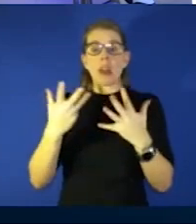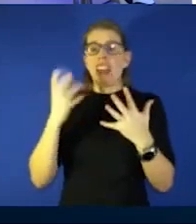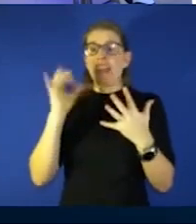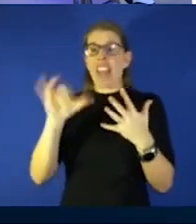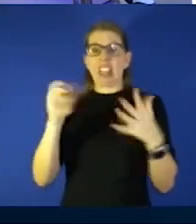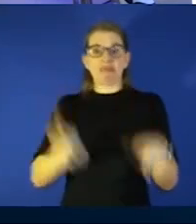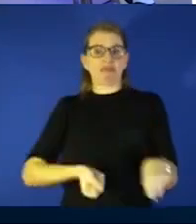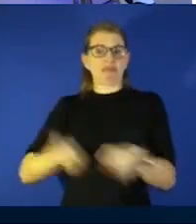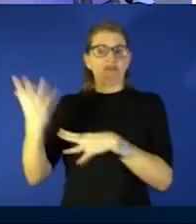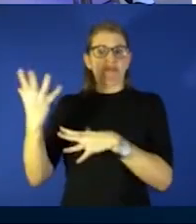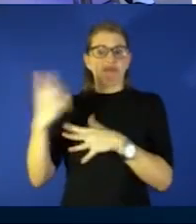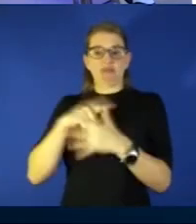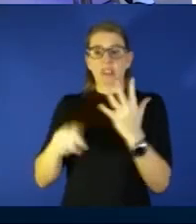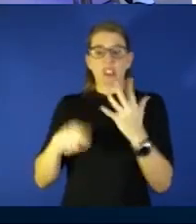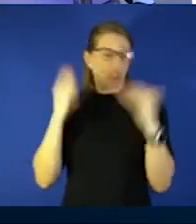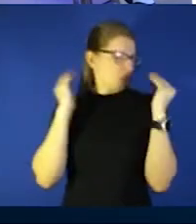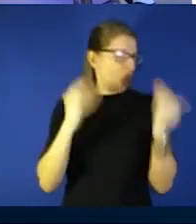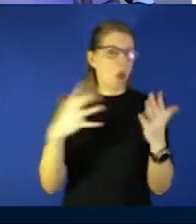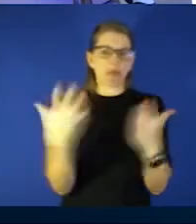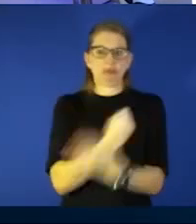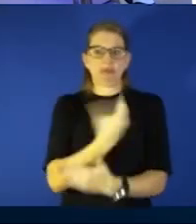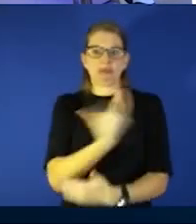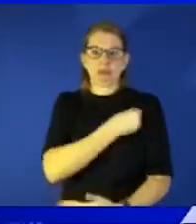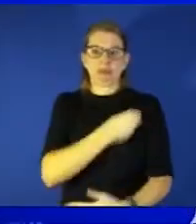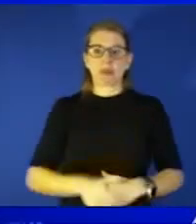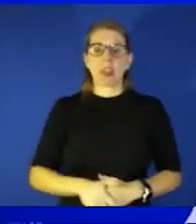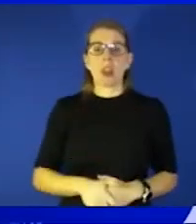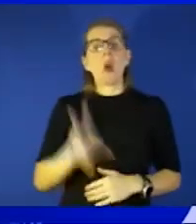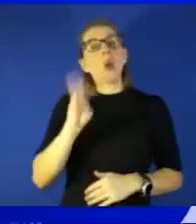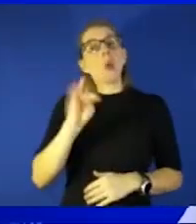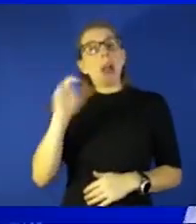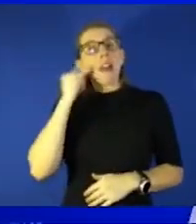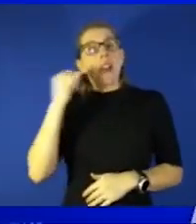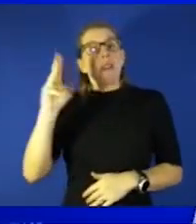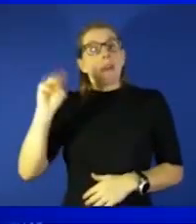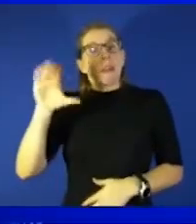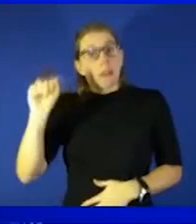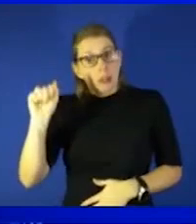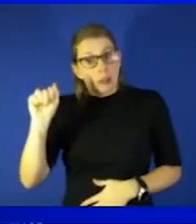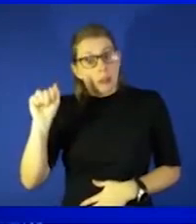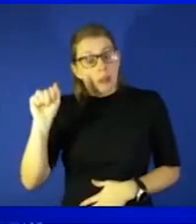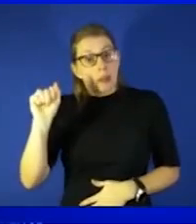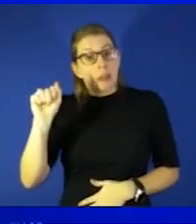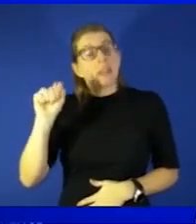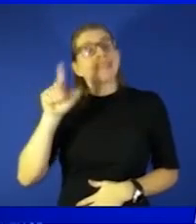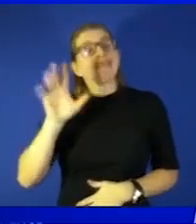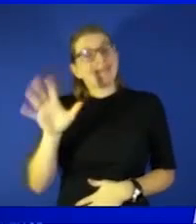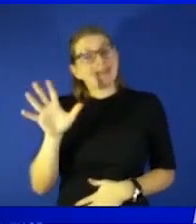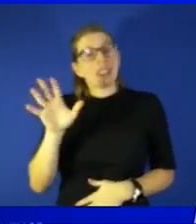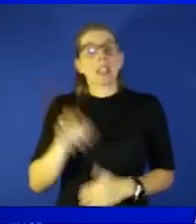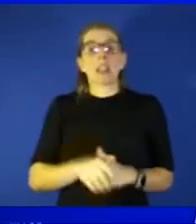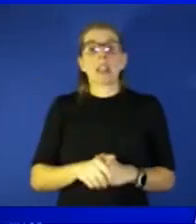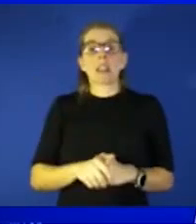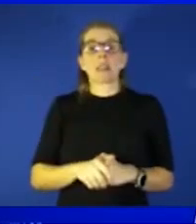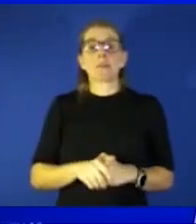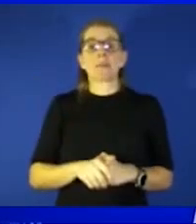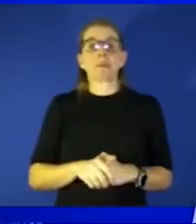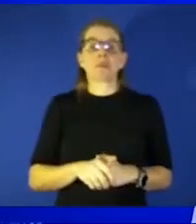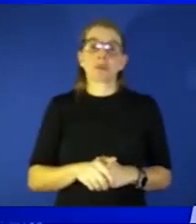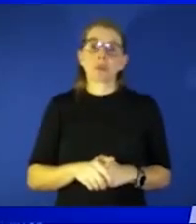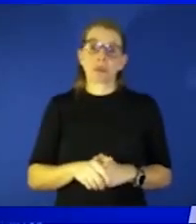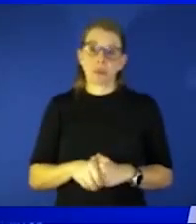go get your booster i think that's the rule well if you had the monoclonal antibody though you really the the re the um